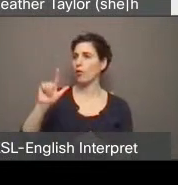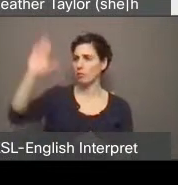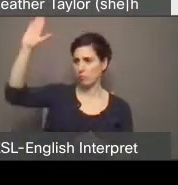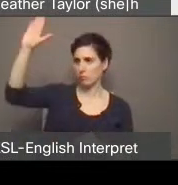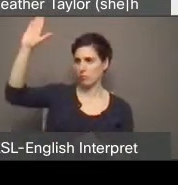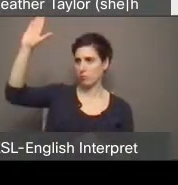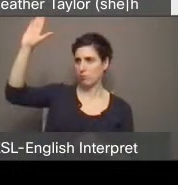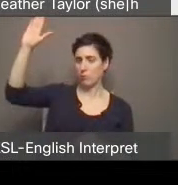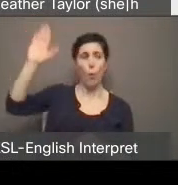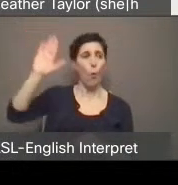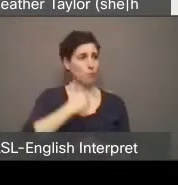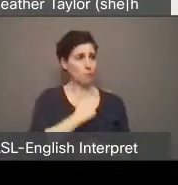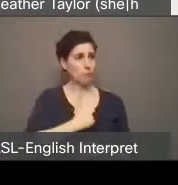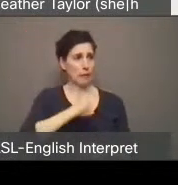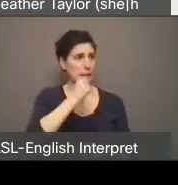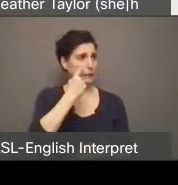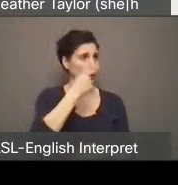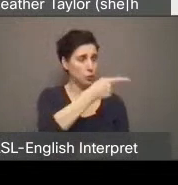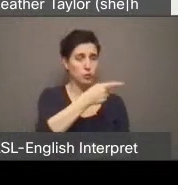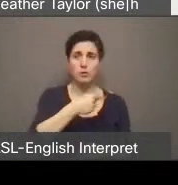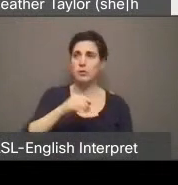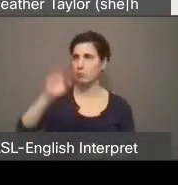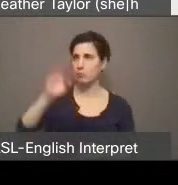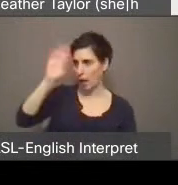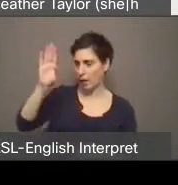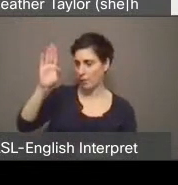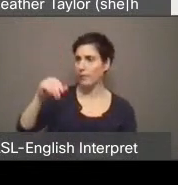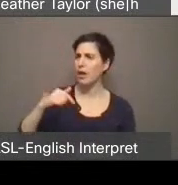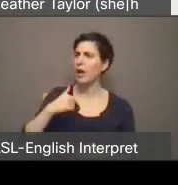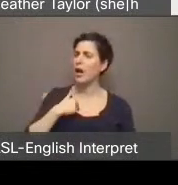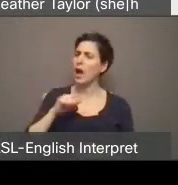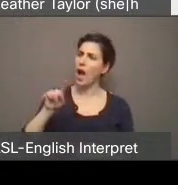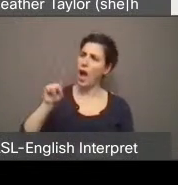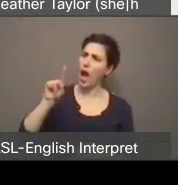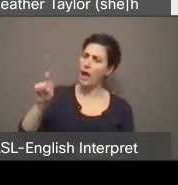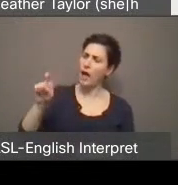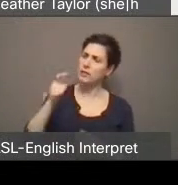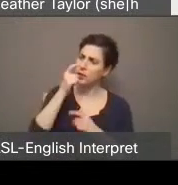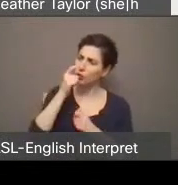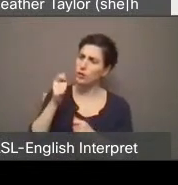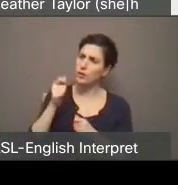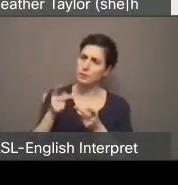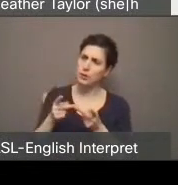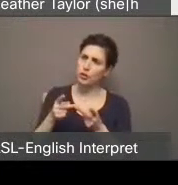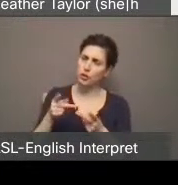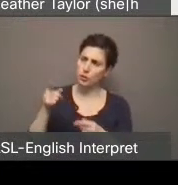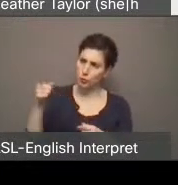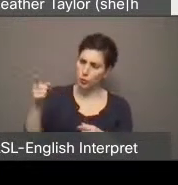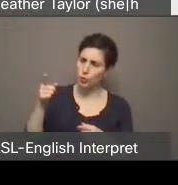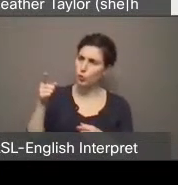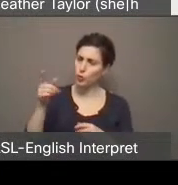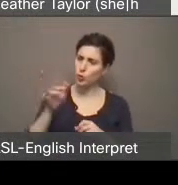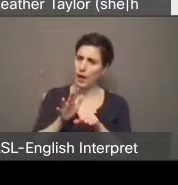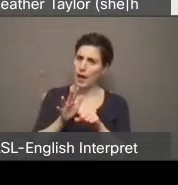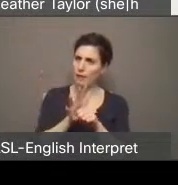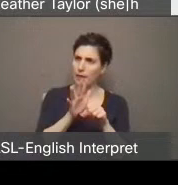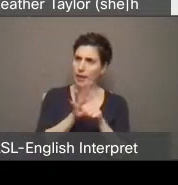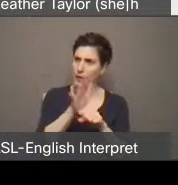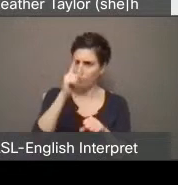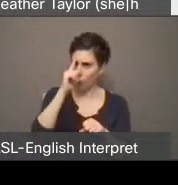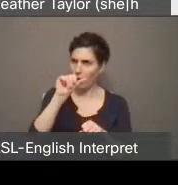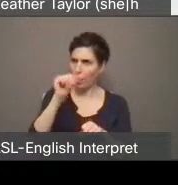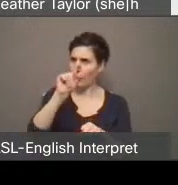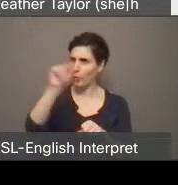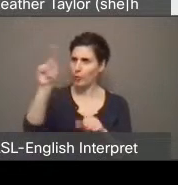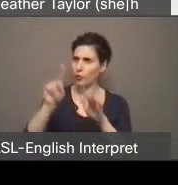didn't see you. I just wonder because you're in an interesting position. You're advocating for drop in centers that are